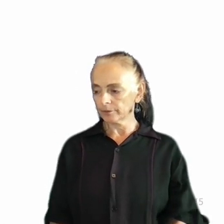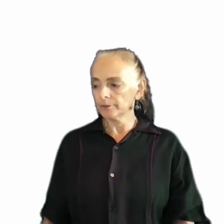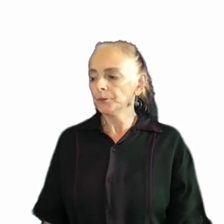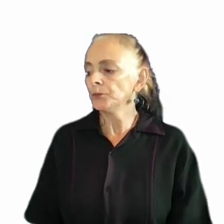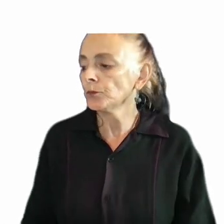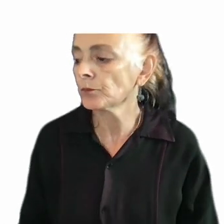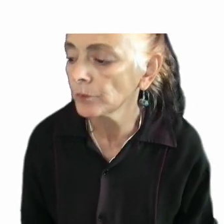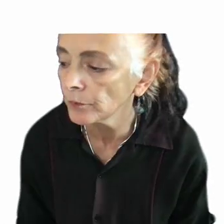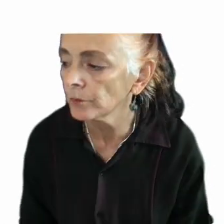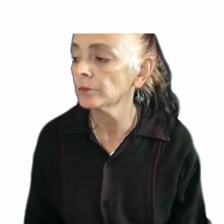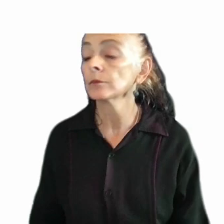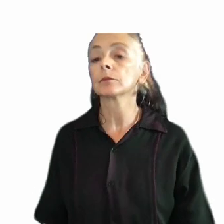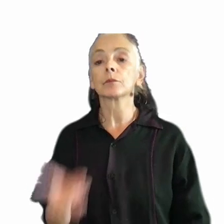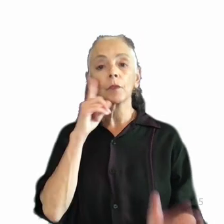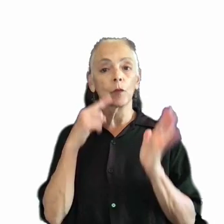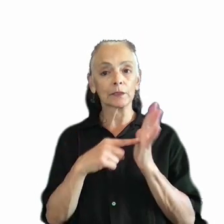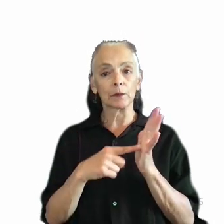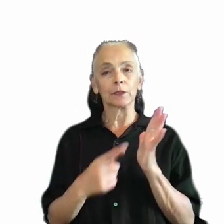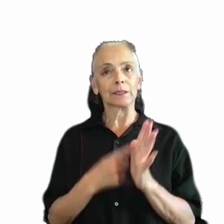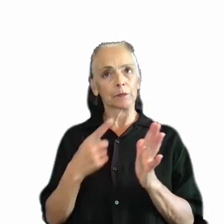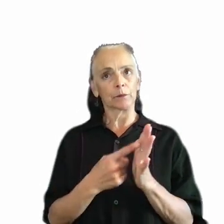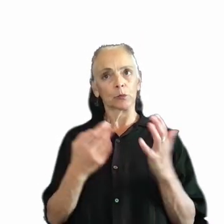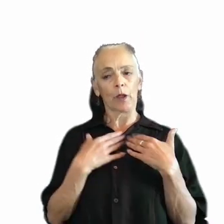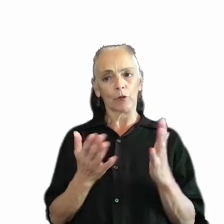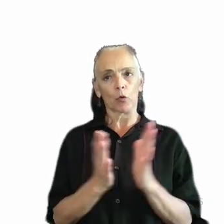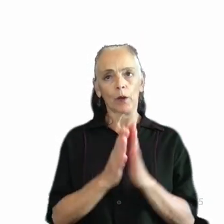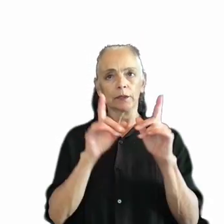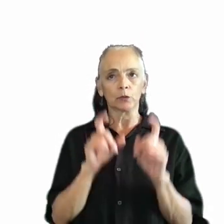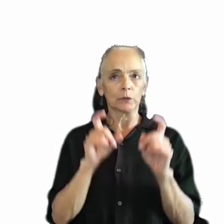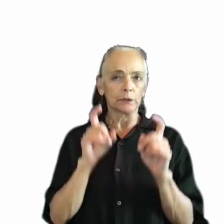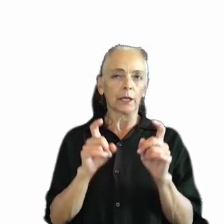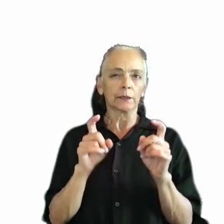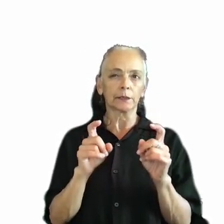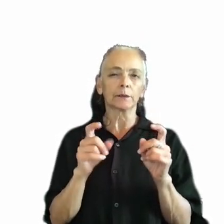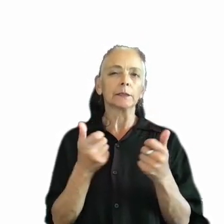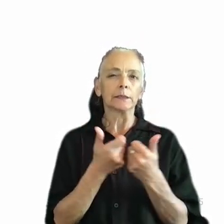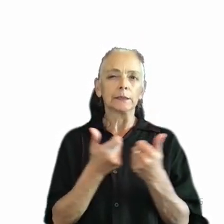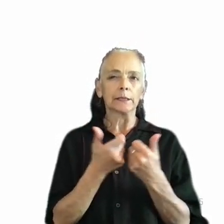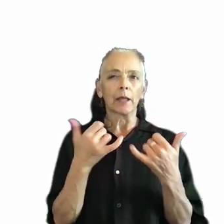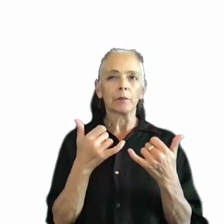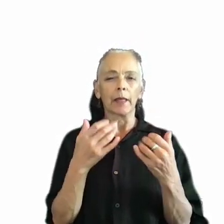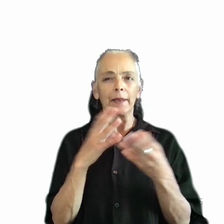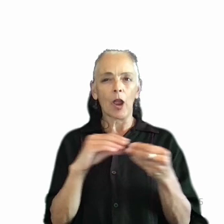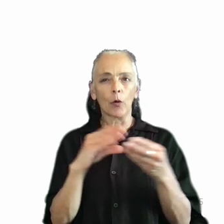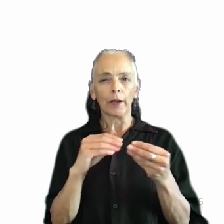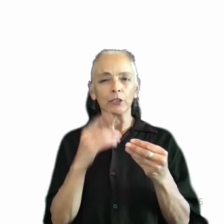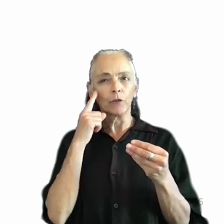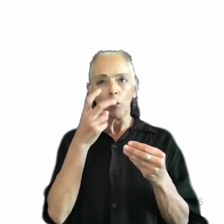For example, we sometimes receive requests from studios to test menu or gameplay narration with blind players specifically.